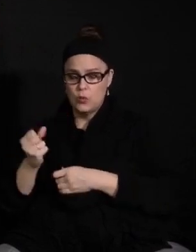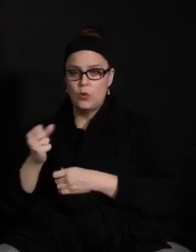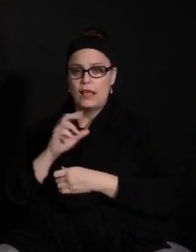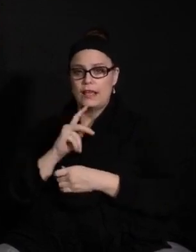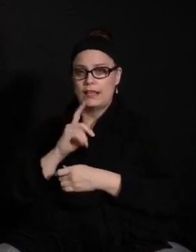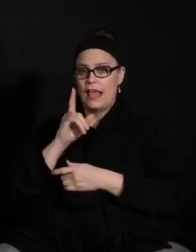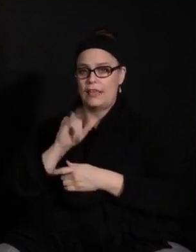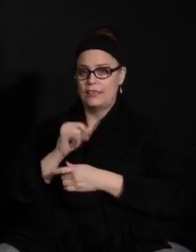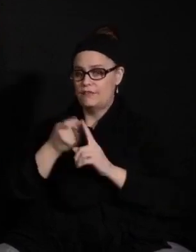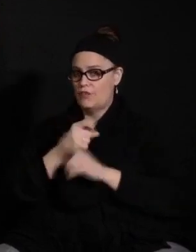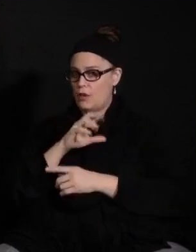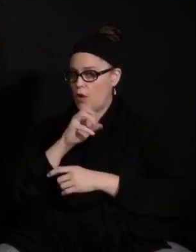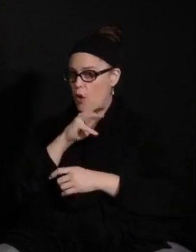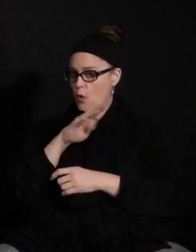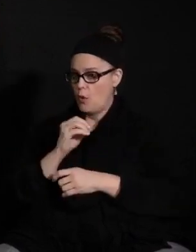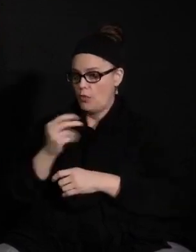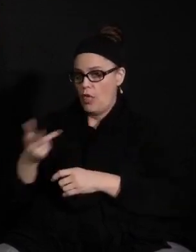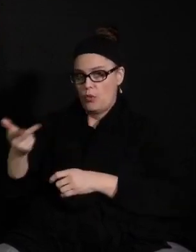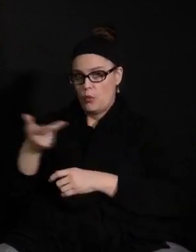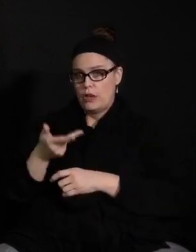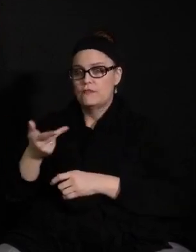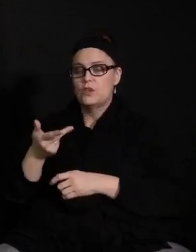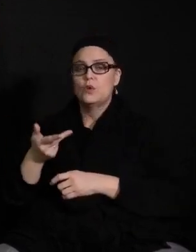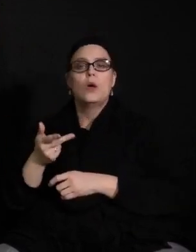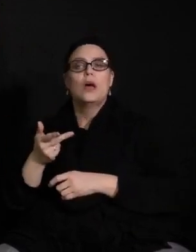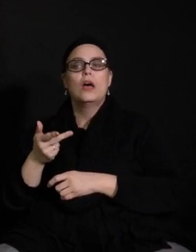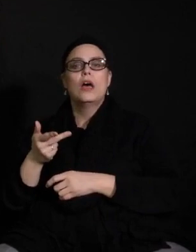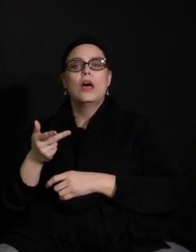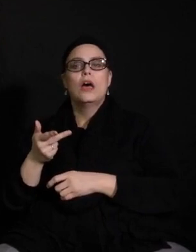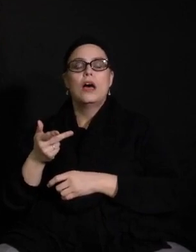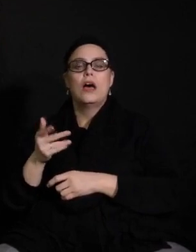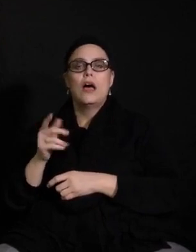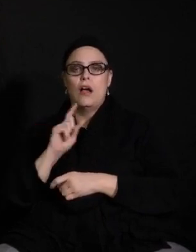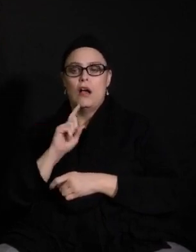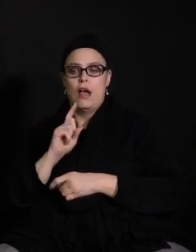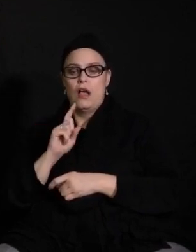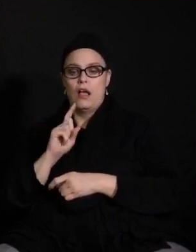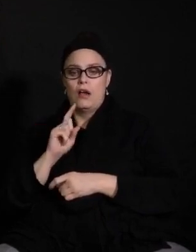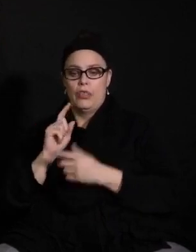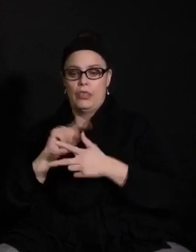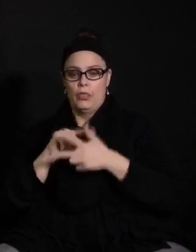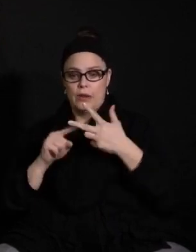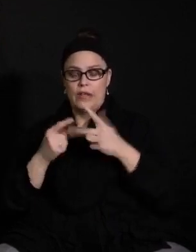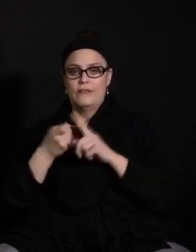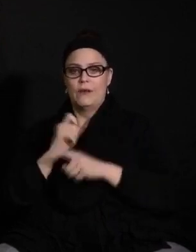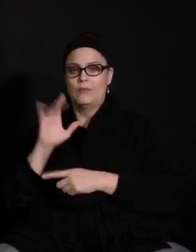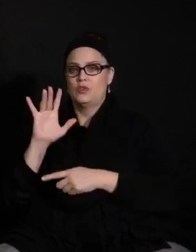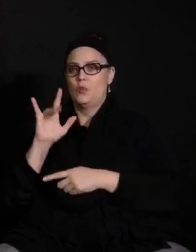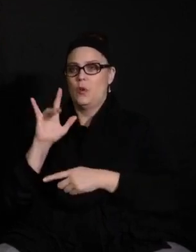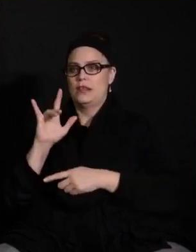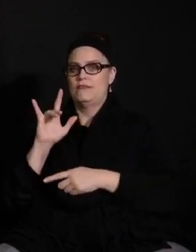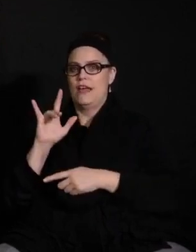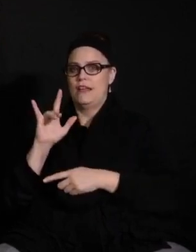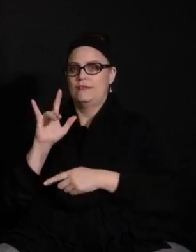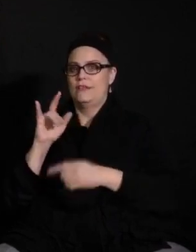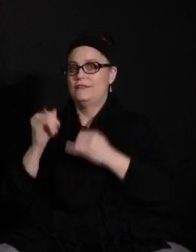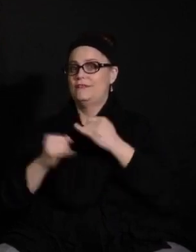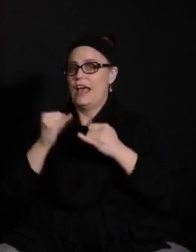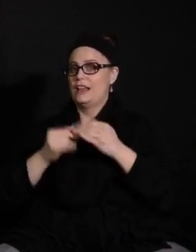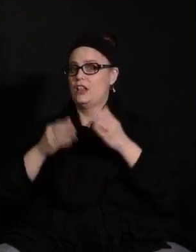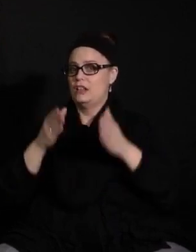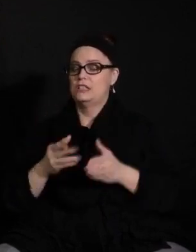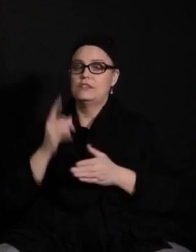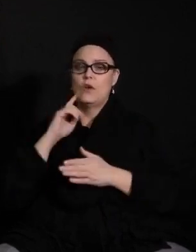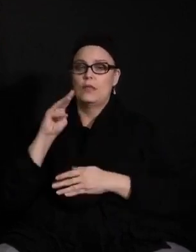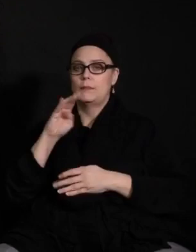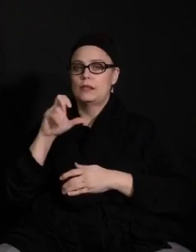Senior High School. You three are three of the 25 semifinalists for the Minnesota State Teacher